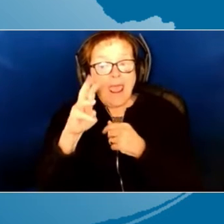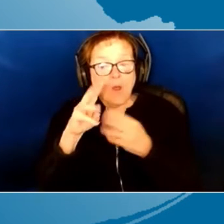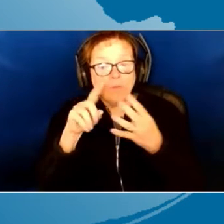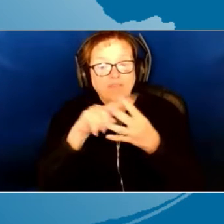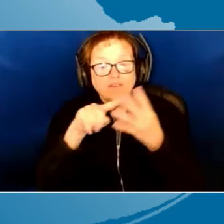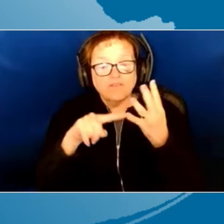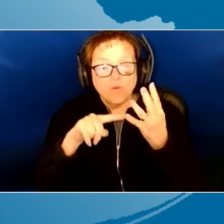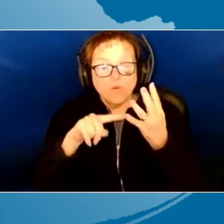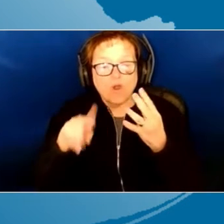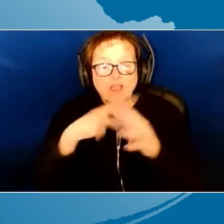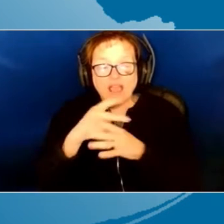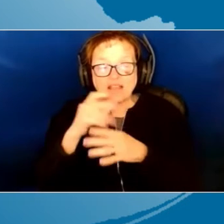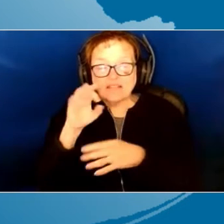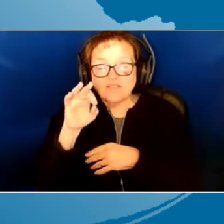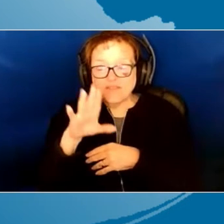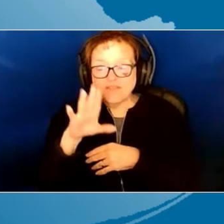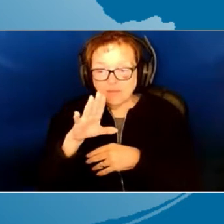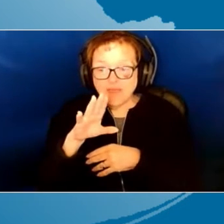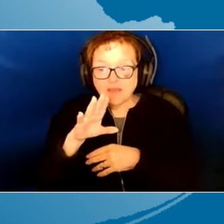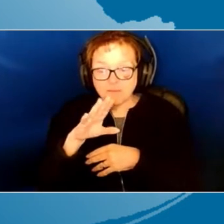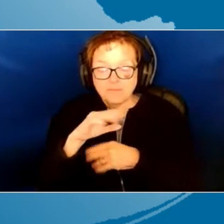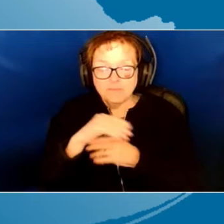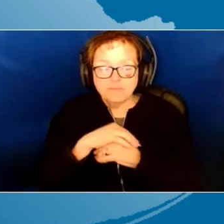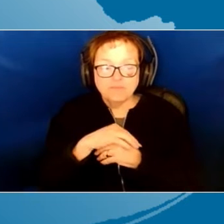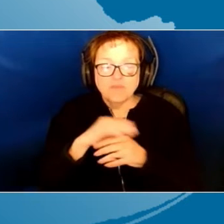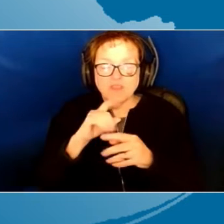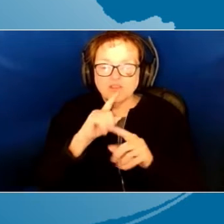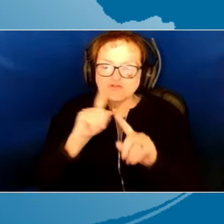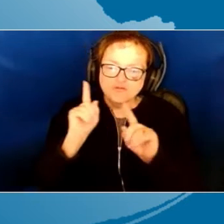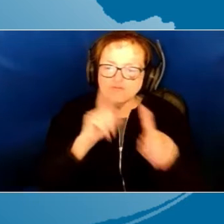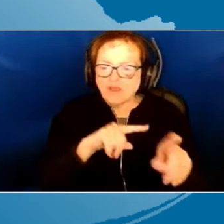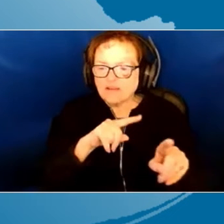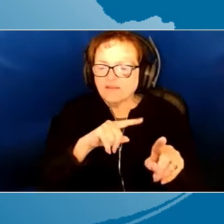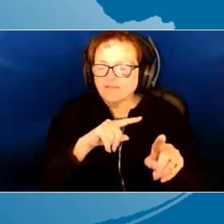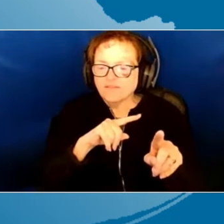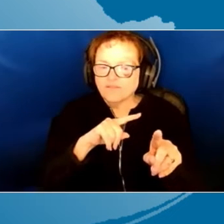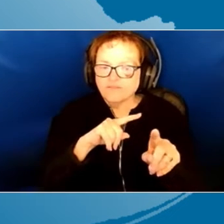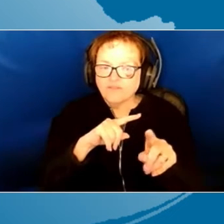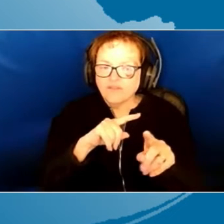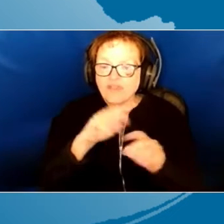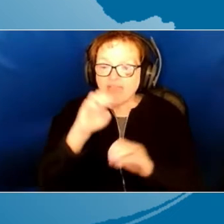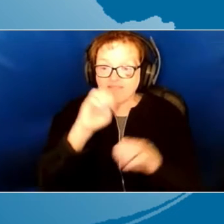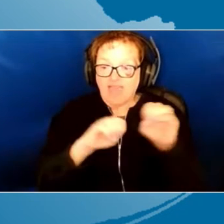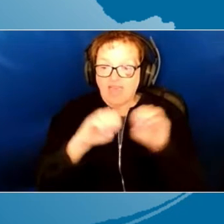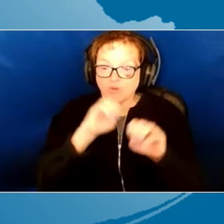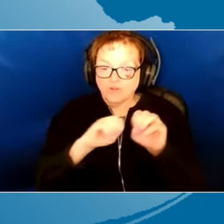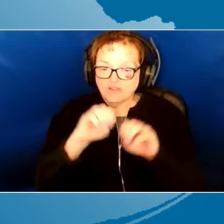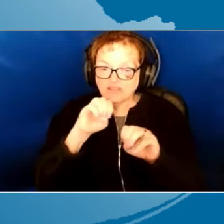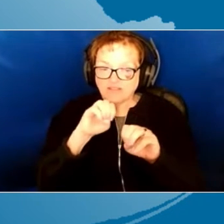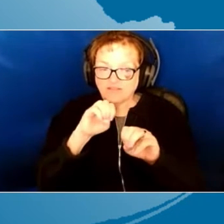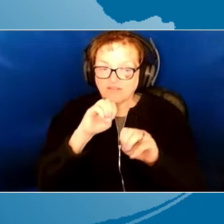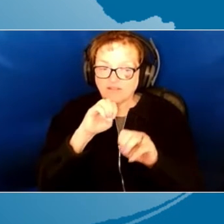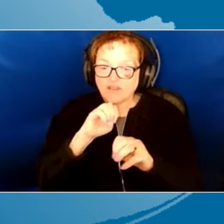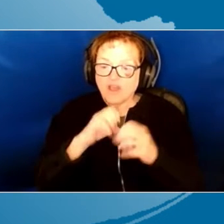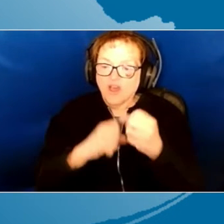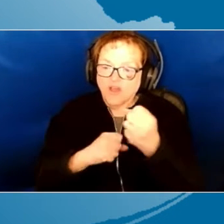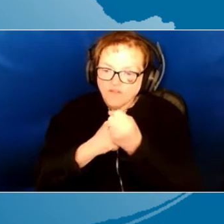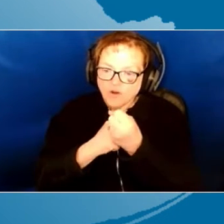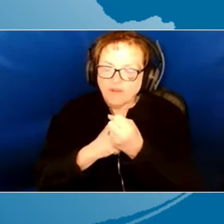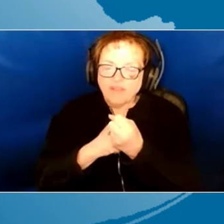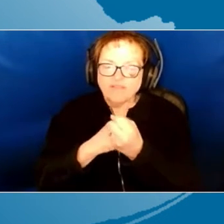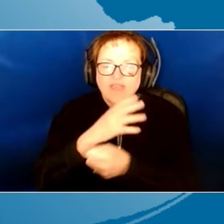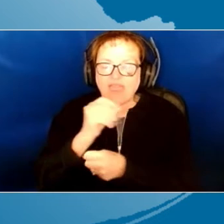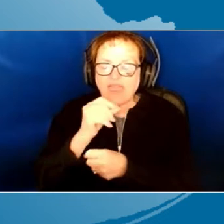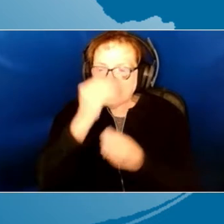types of feedback that we see people using. Directive, evaluative, affirmative, and informative.